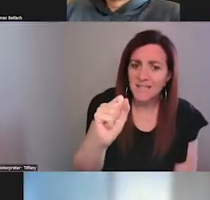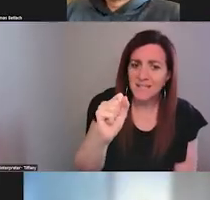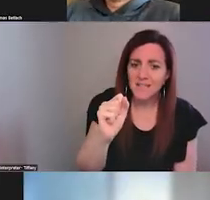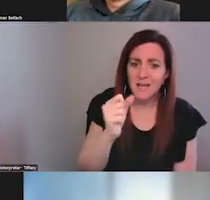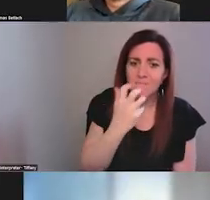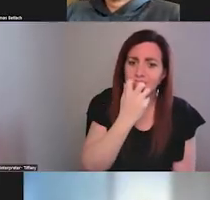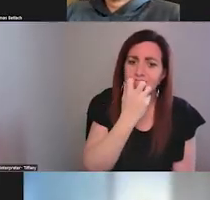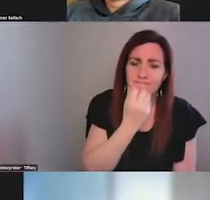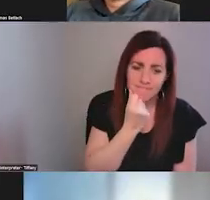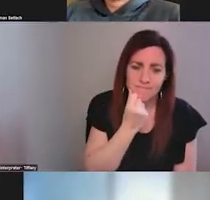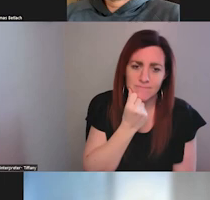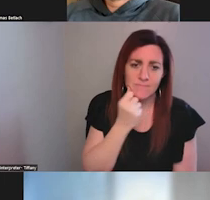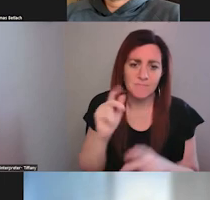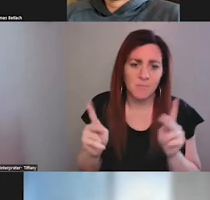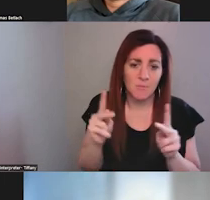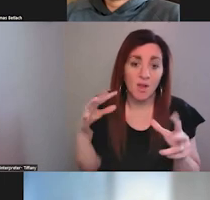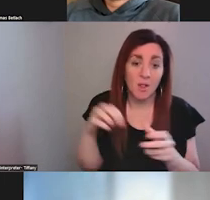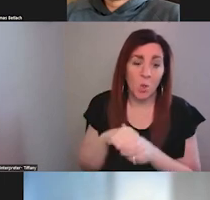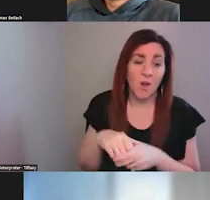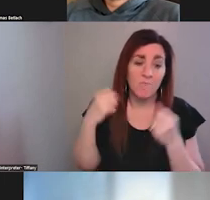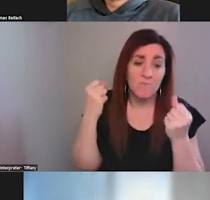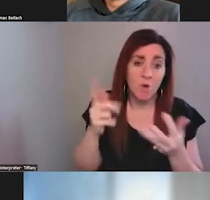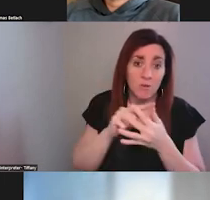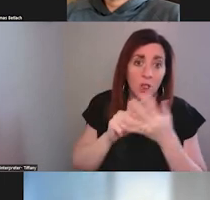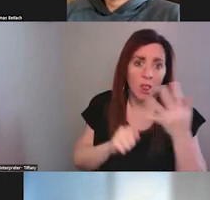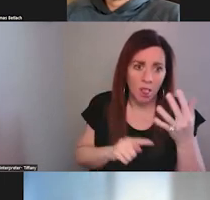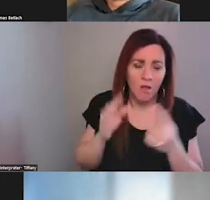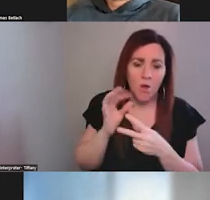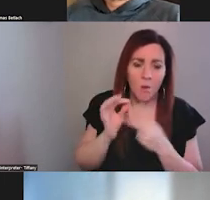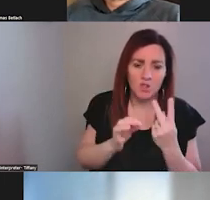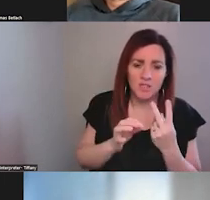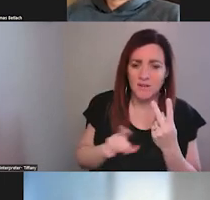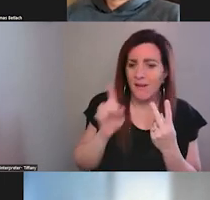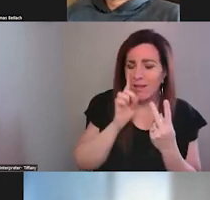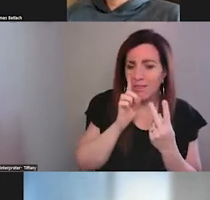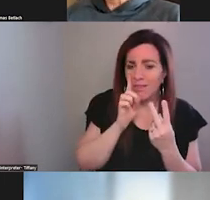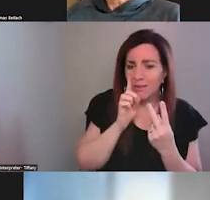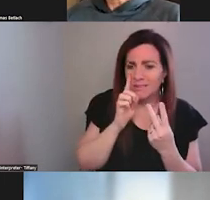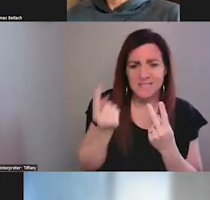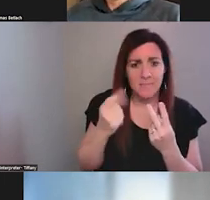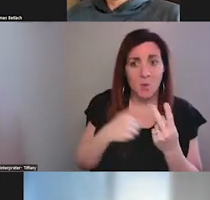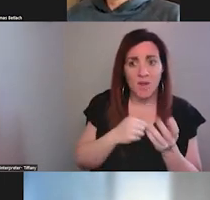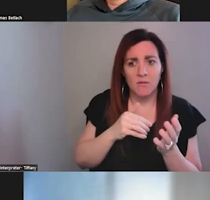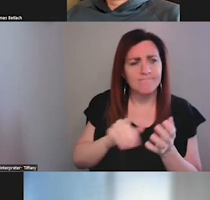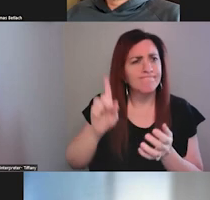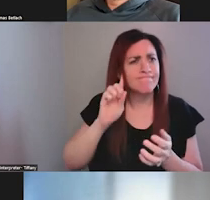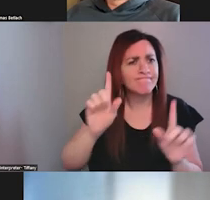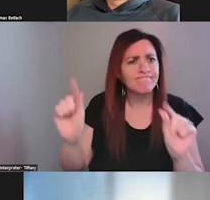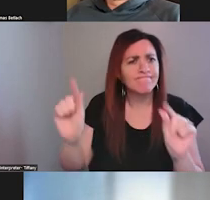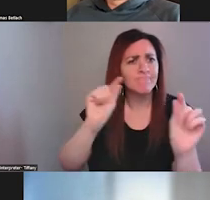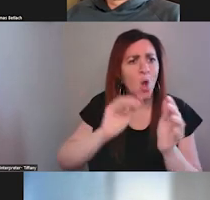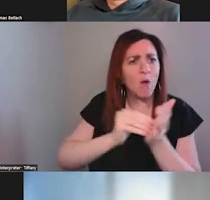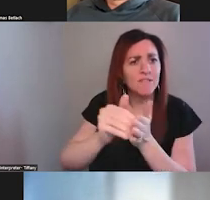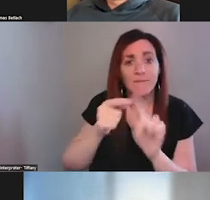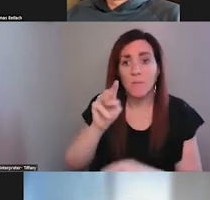appreciate folks, you know, including multiple of these options. You know, I think something we often hear a lot from, from Medicaid folks is